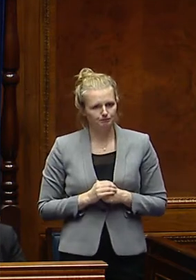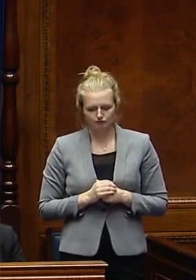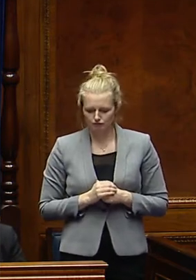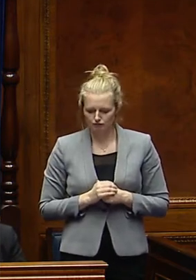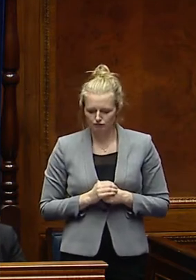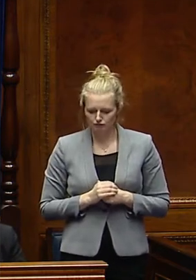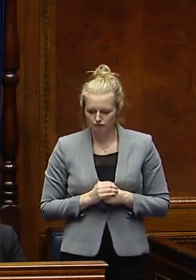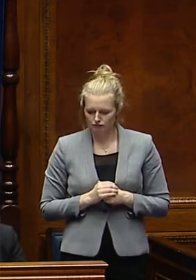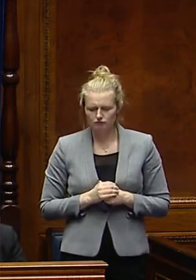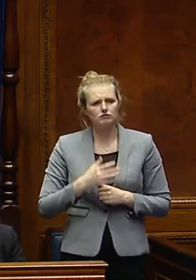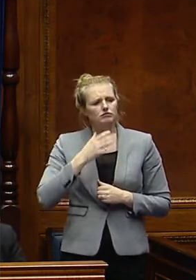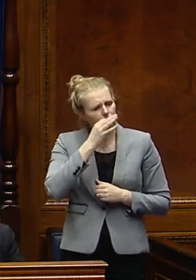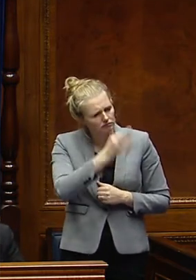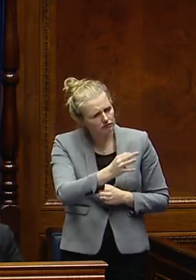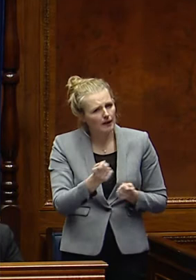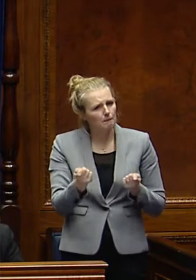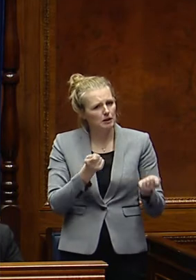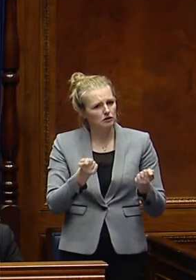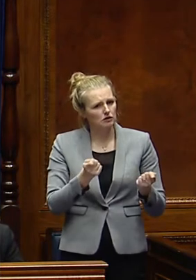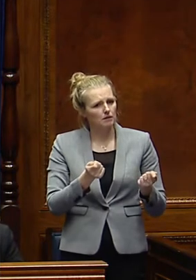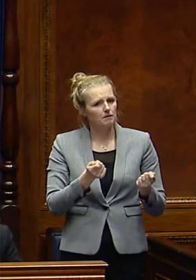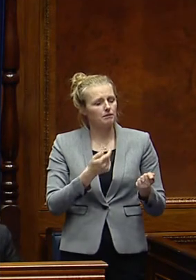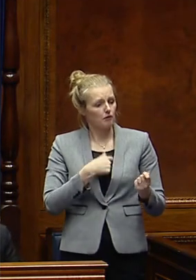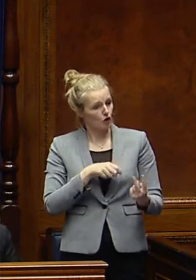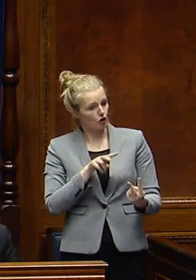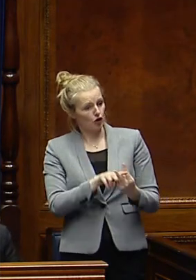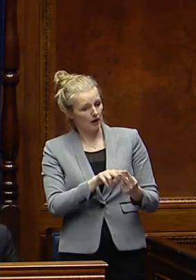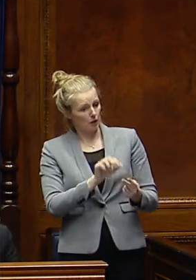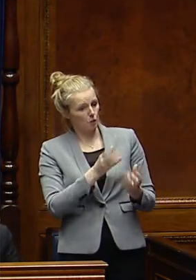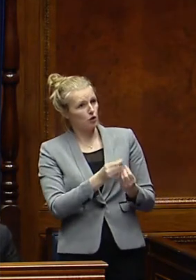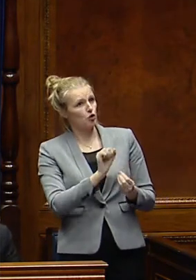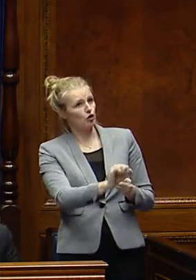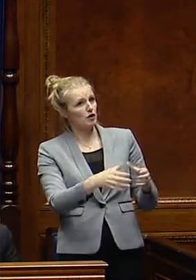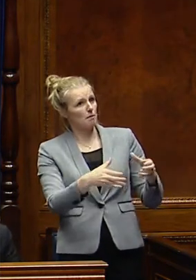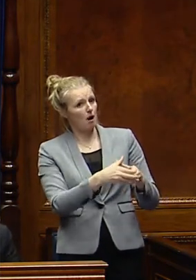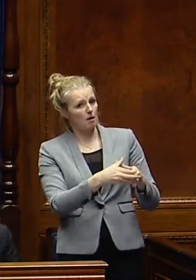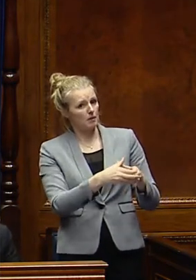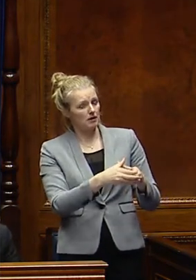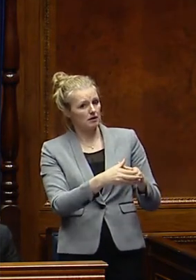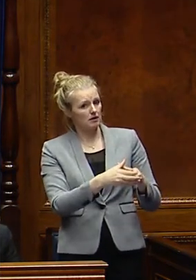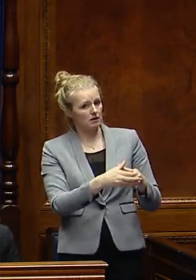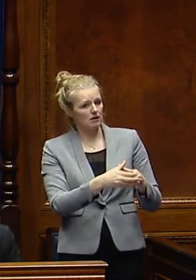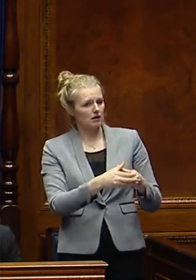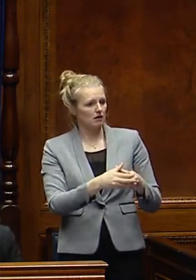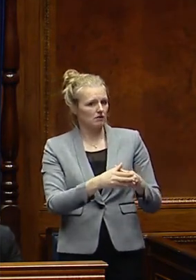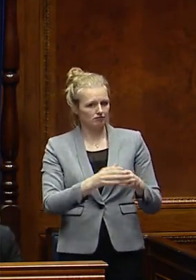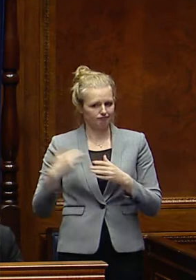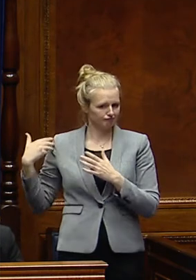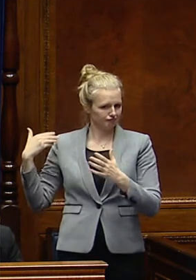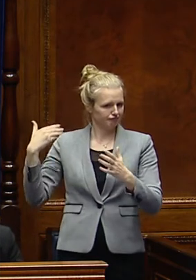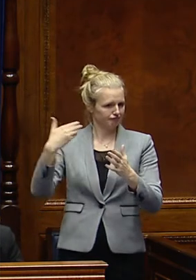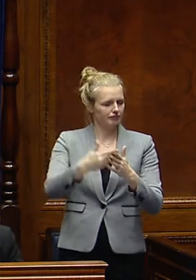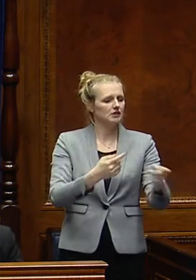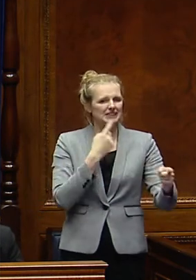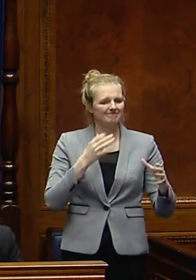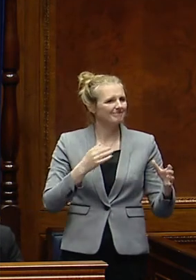I wish to ask the Minister. When I was in contact with her department, while this place was not sitting, they stated that they did not have enough resources